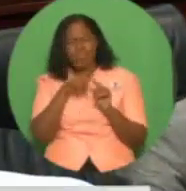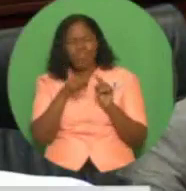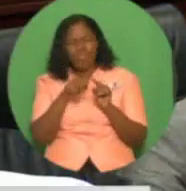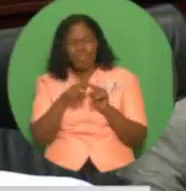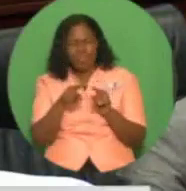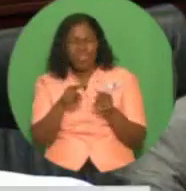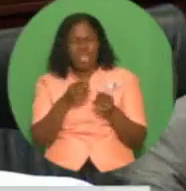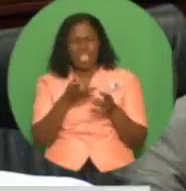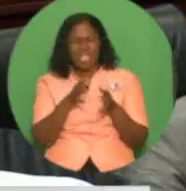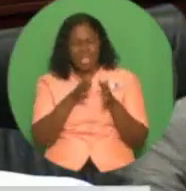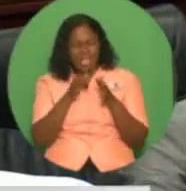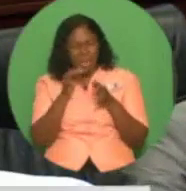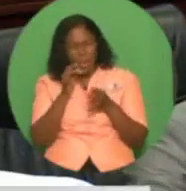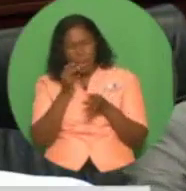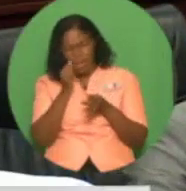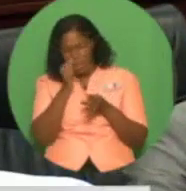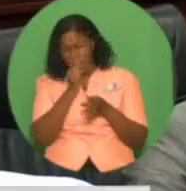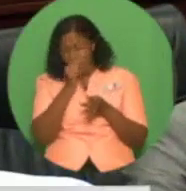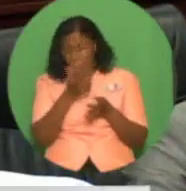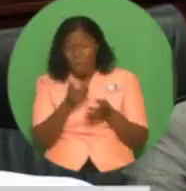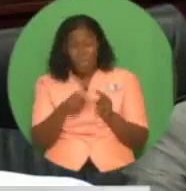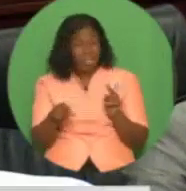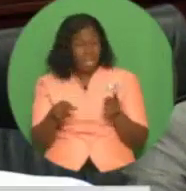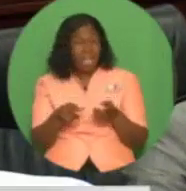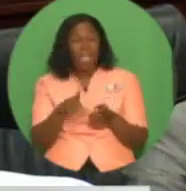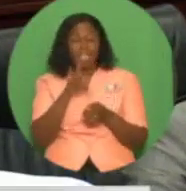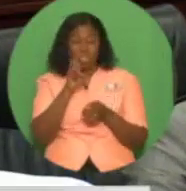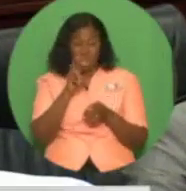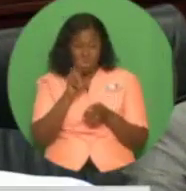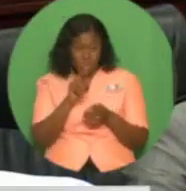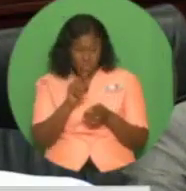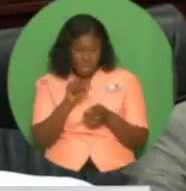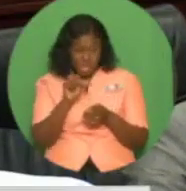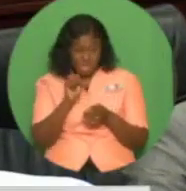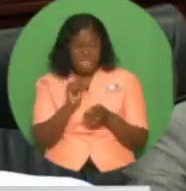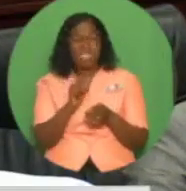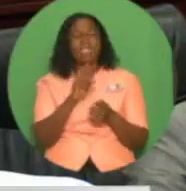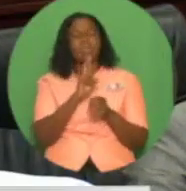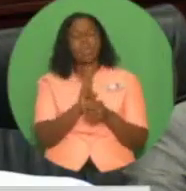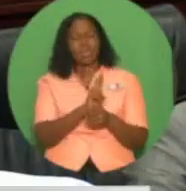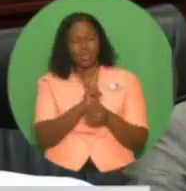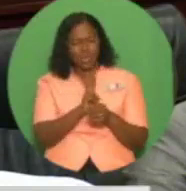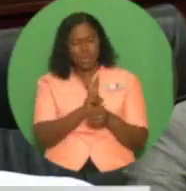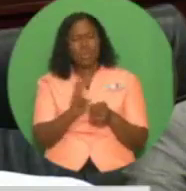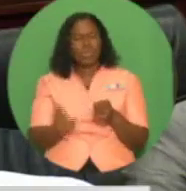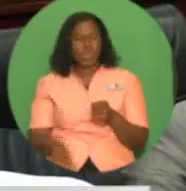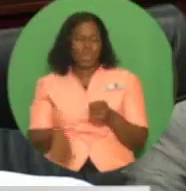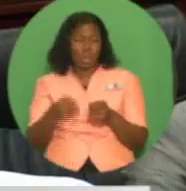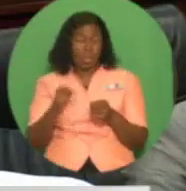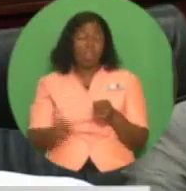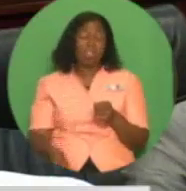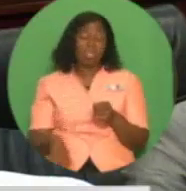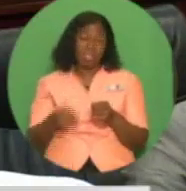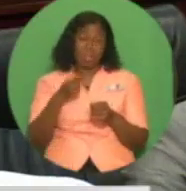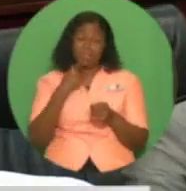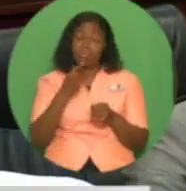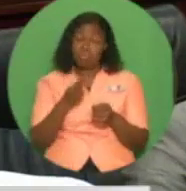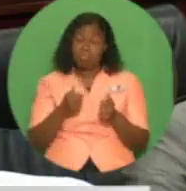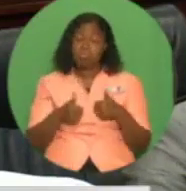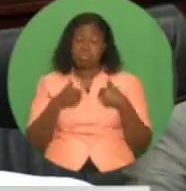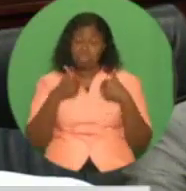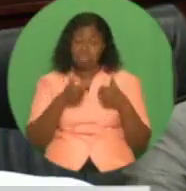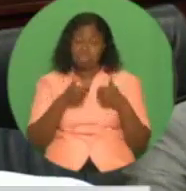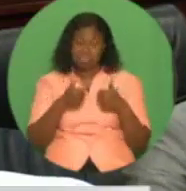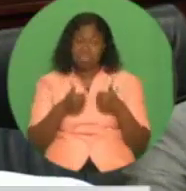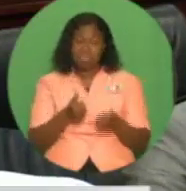desire and intention to have the K9 unit very prominent during the course of next year and beyond, ensuring better results during both scheduled and